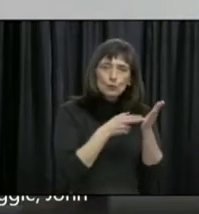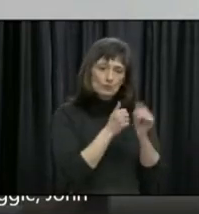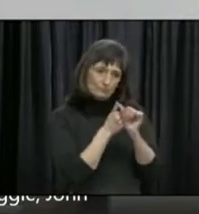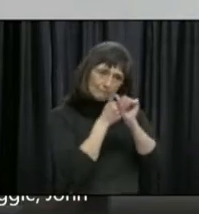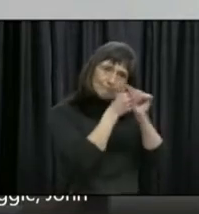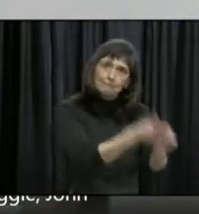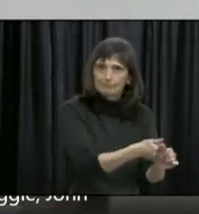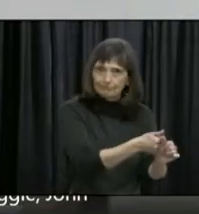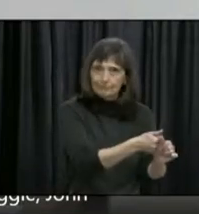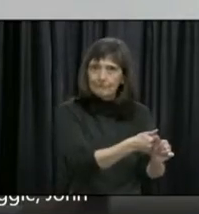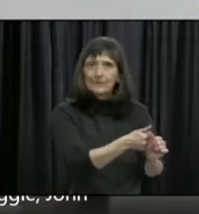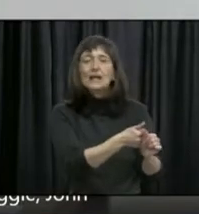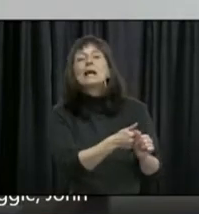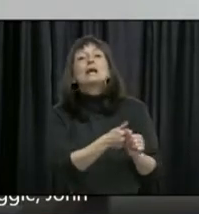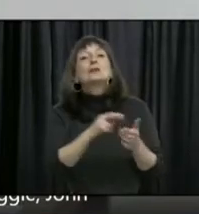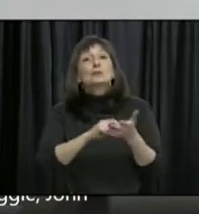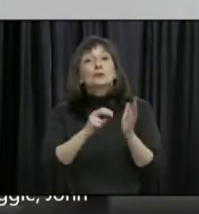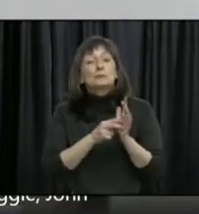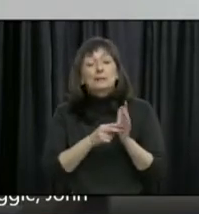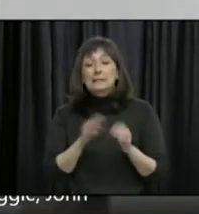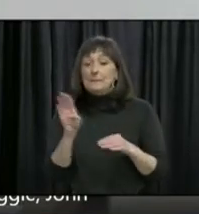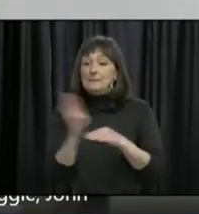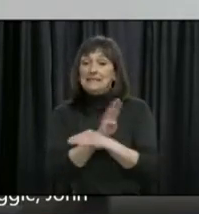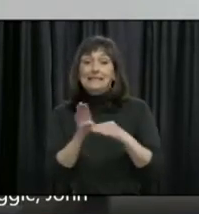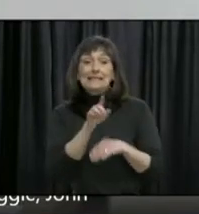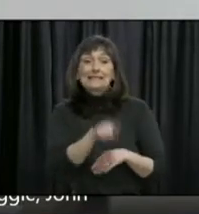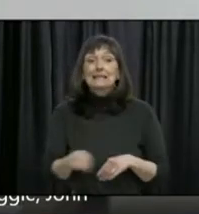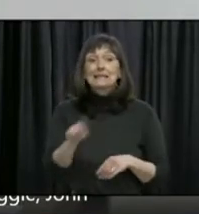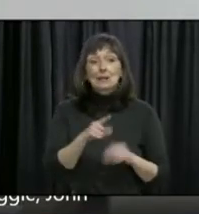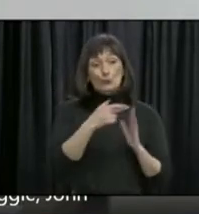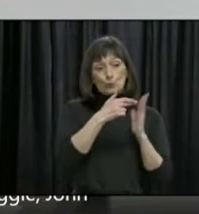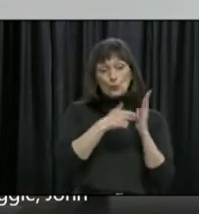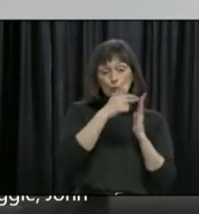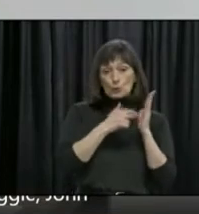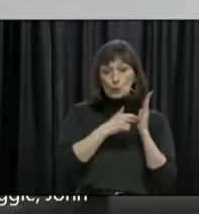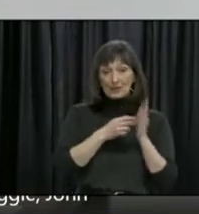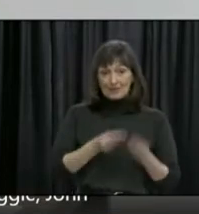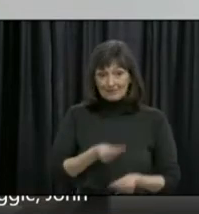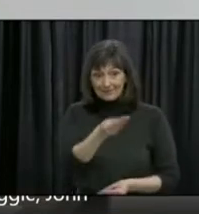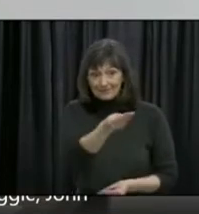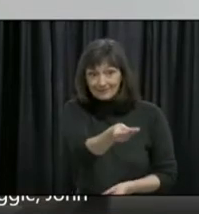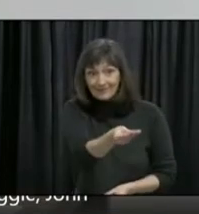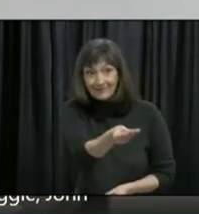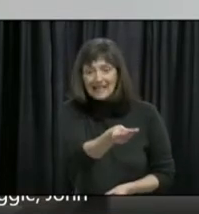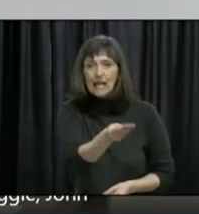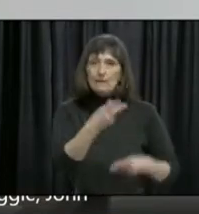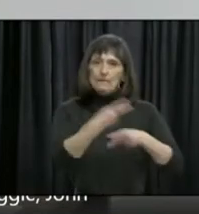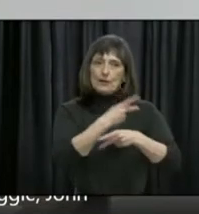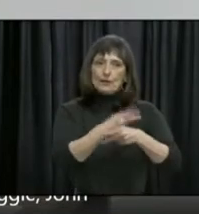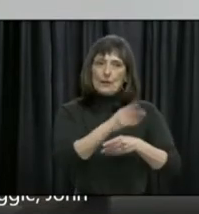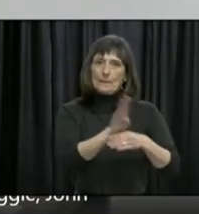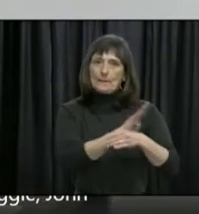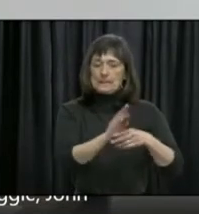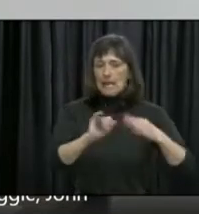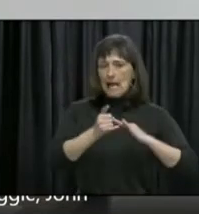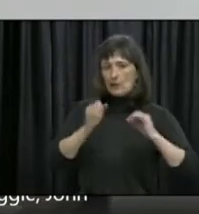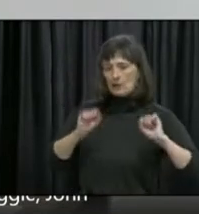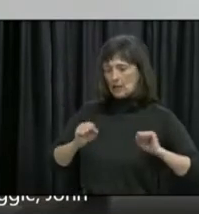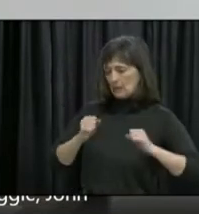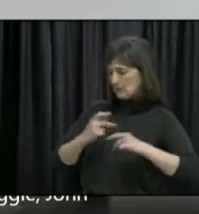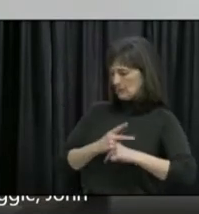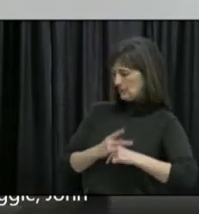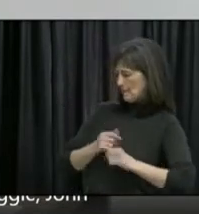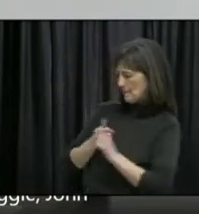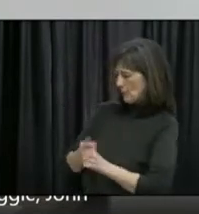day, businesses themselves need to filter that through their own particular lens, whether they are a sport or recreation